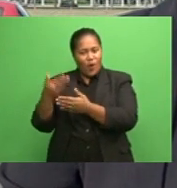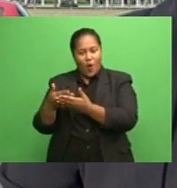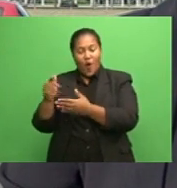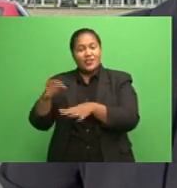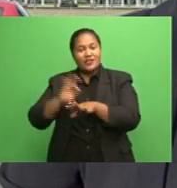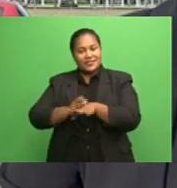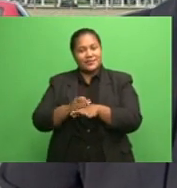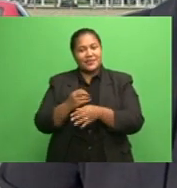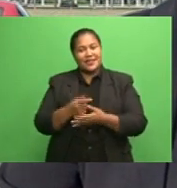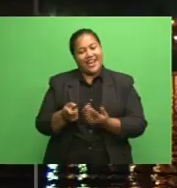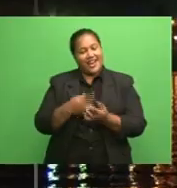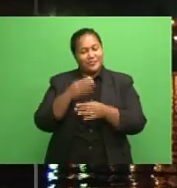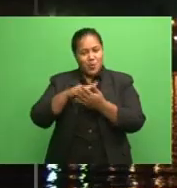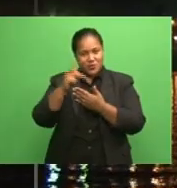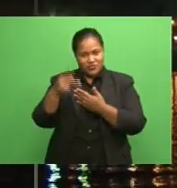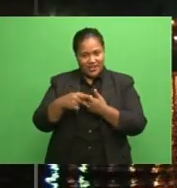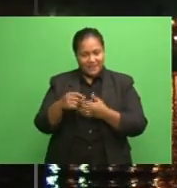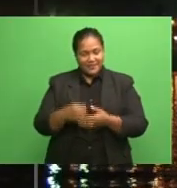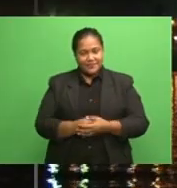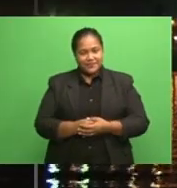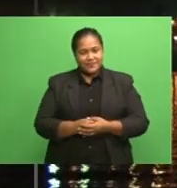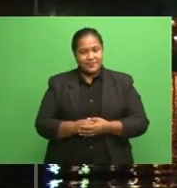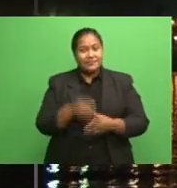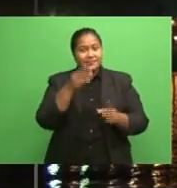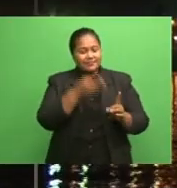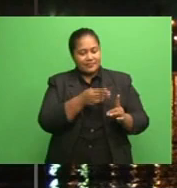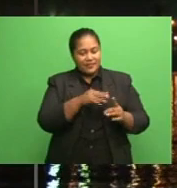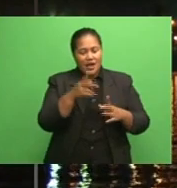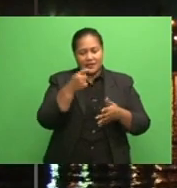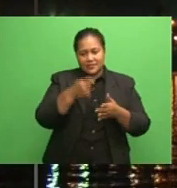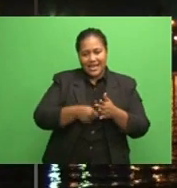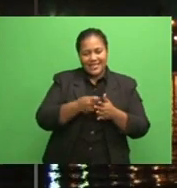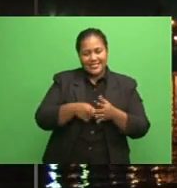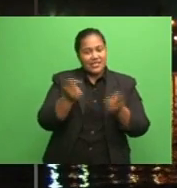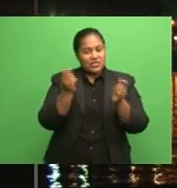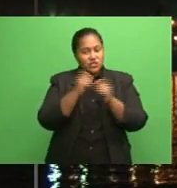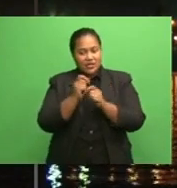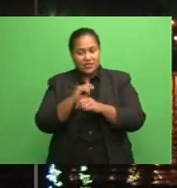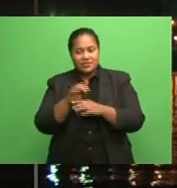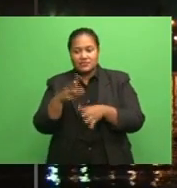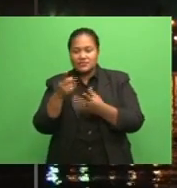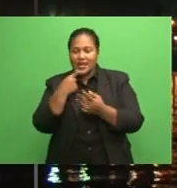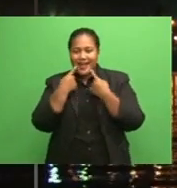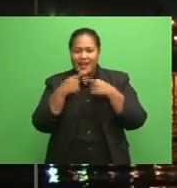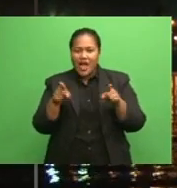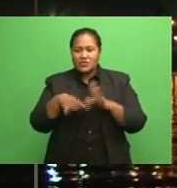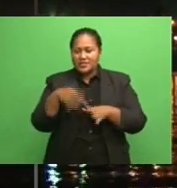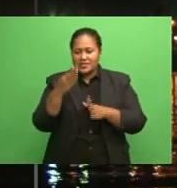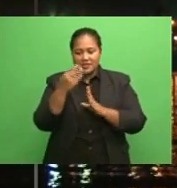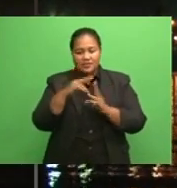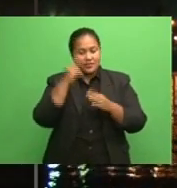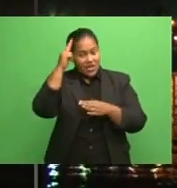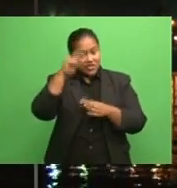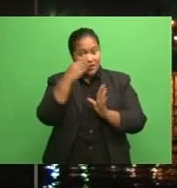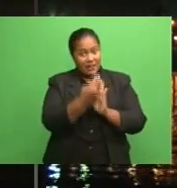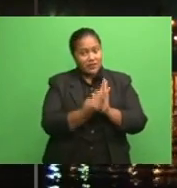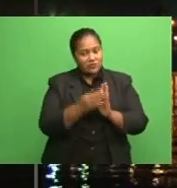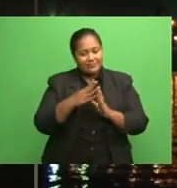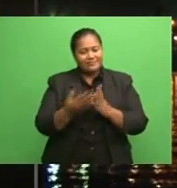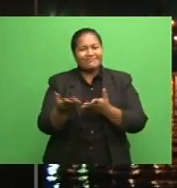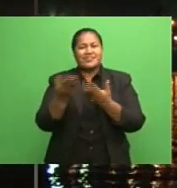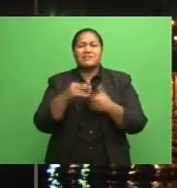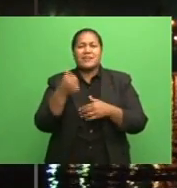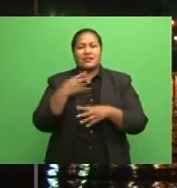Reese, FBC News. Major tax changes which have been announced in the national budget will bring back confidence, says the Construction